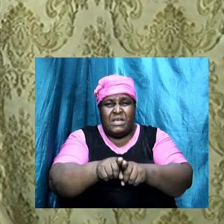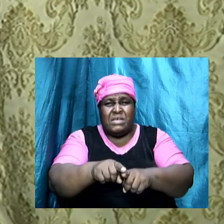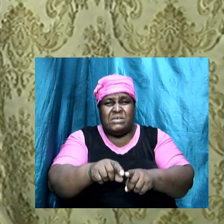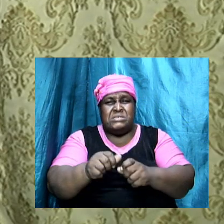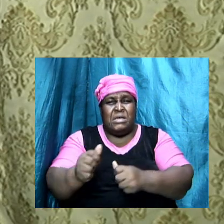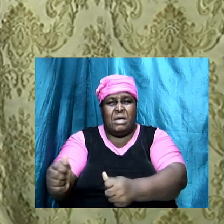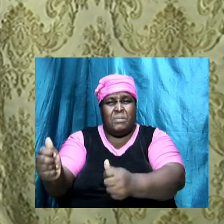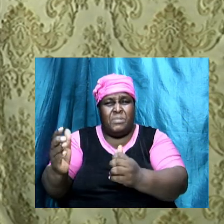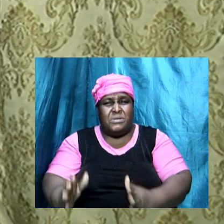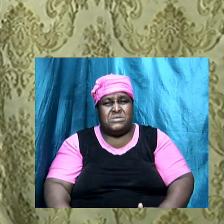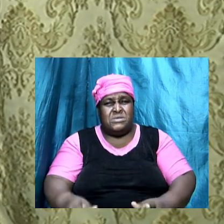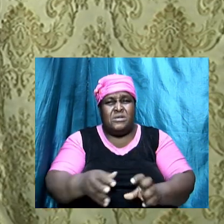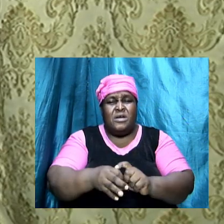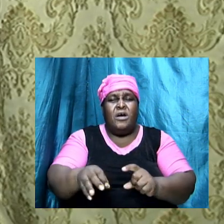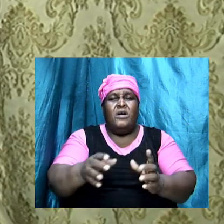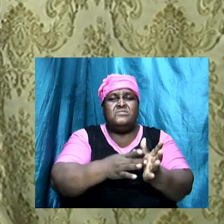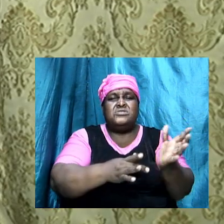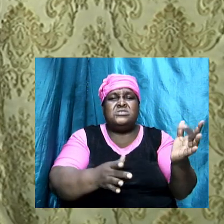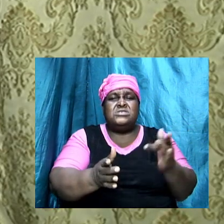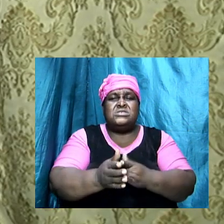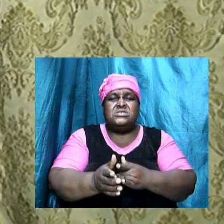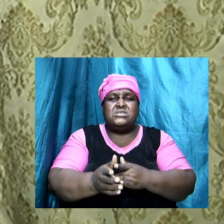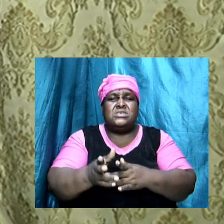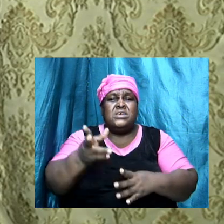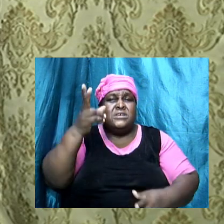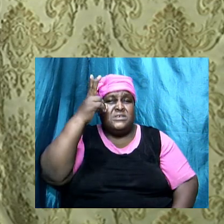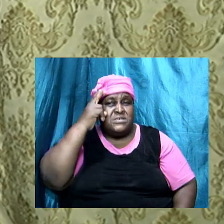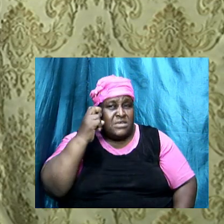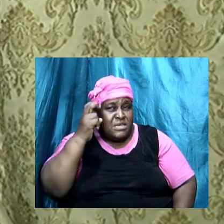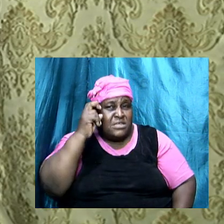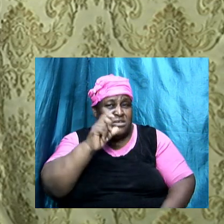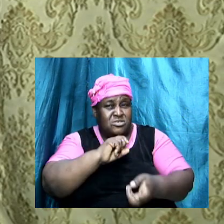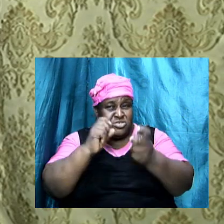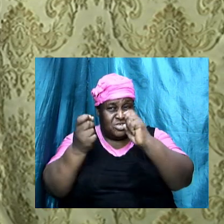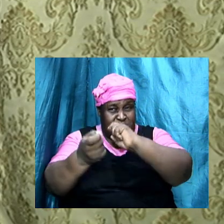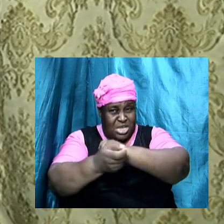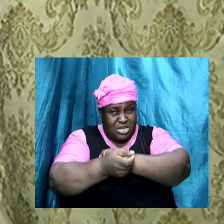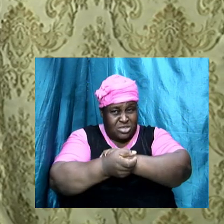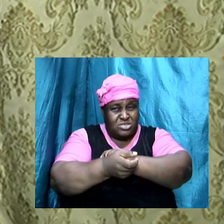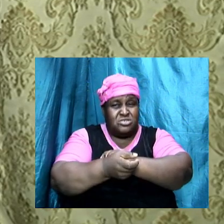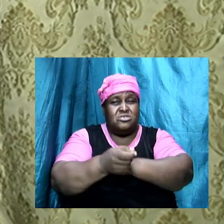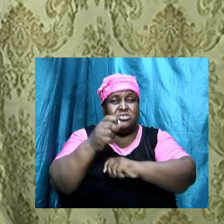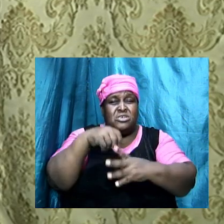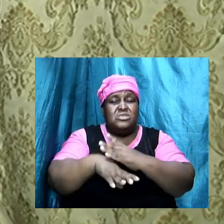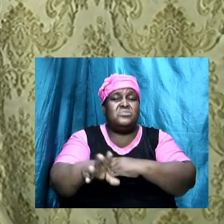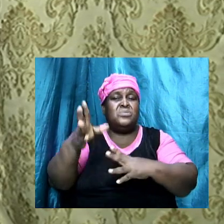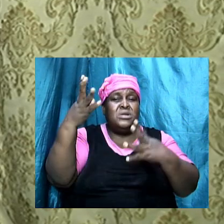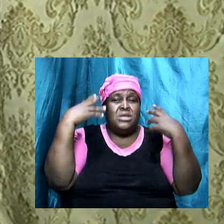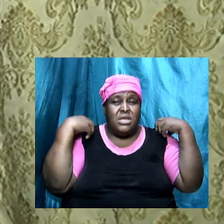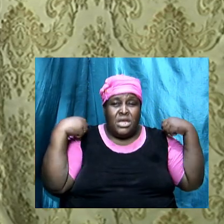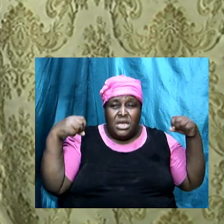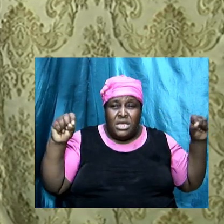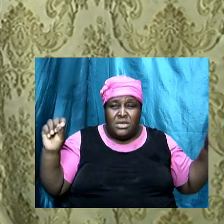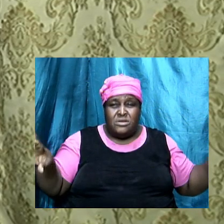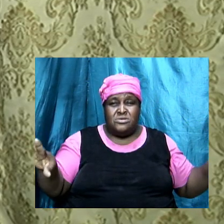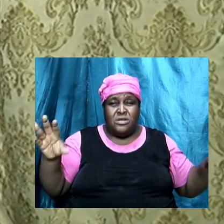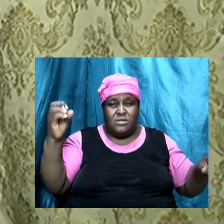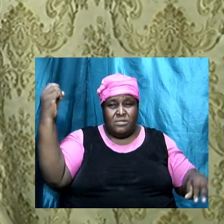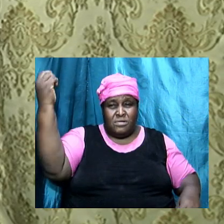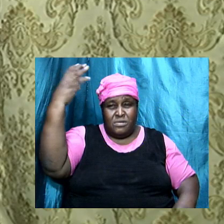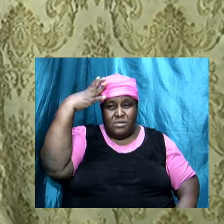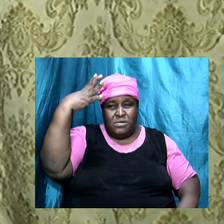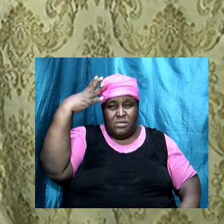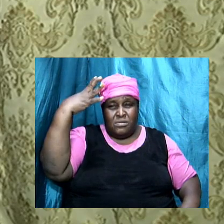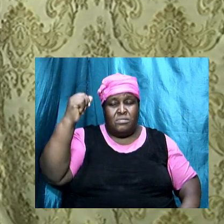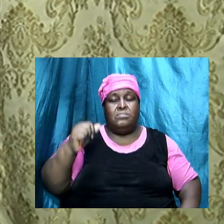no marvel for Satan himself is transformed into an angel of light. Therefore, it is no great